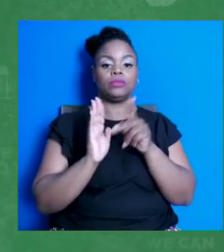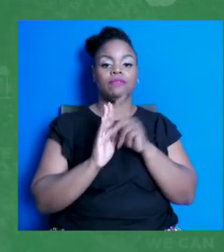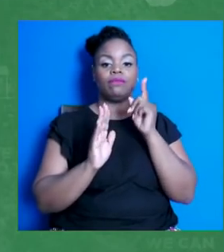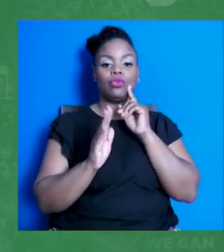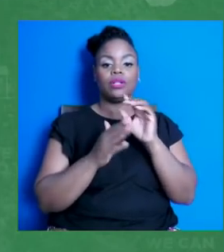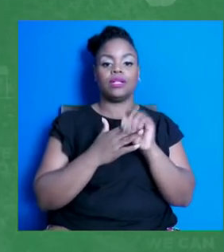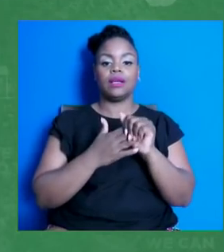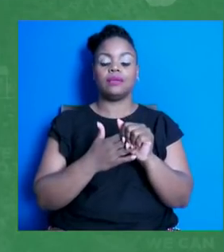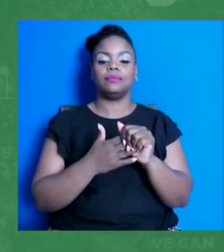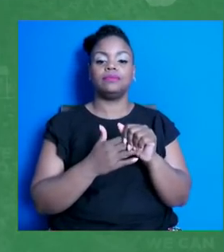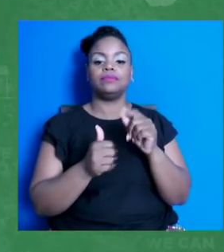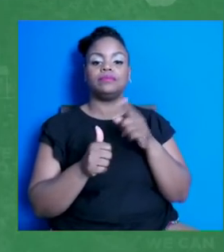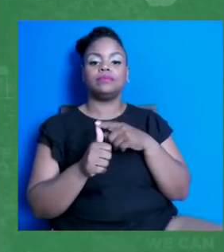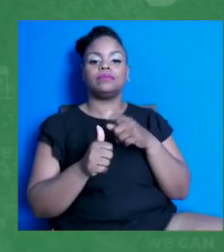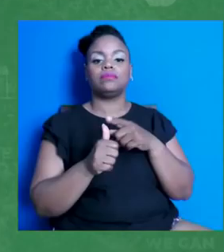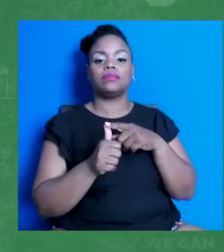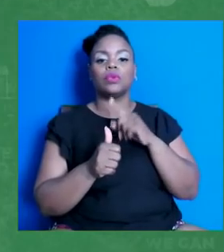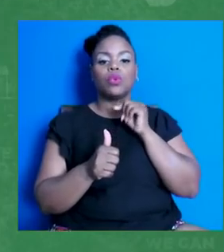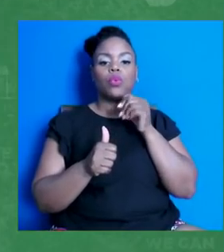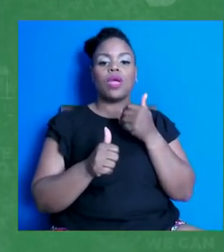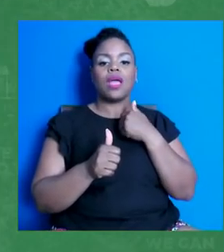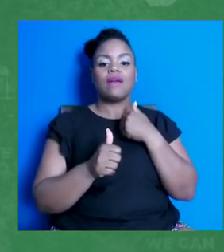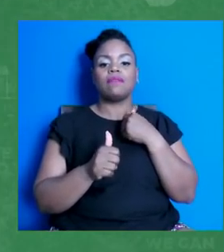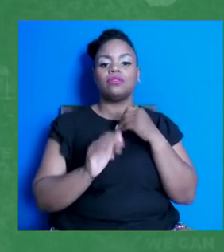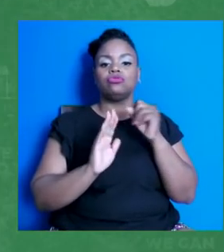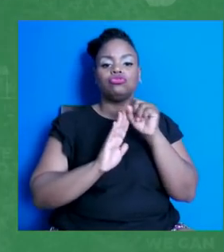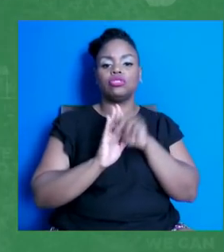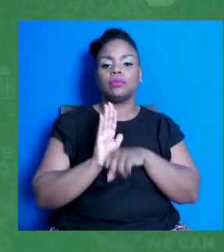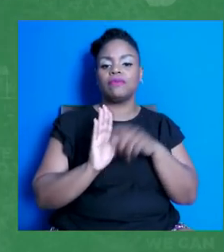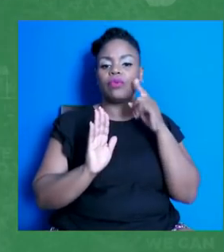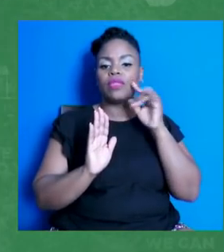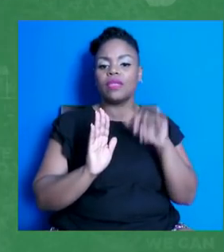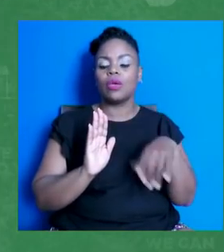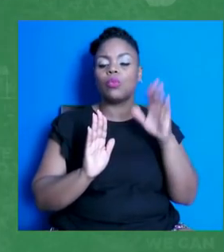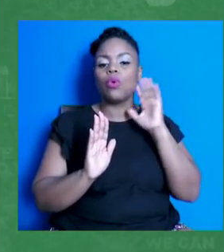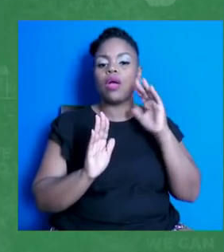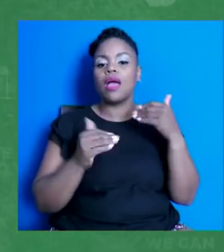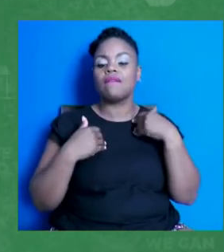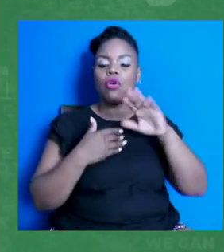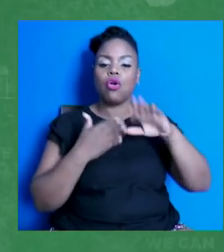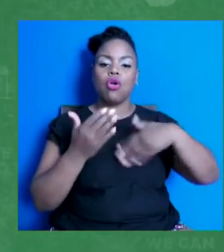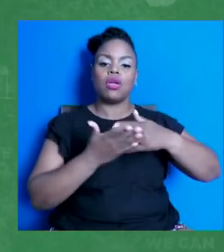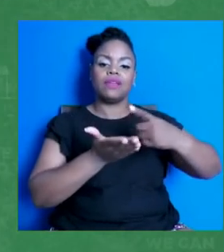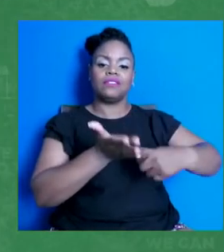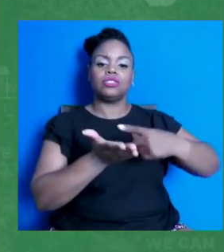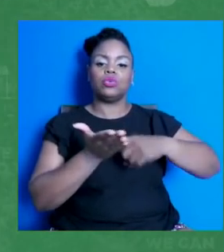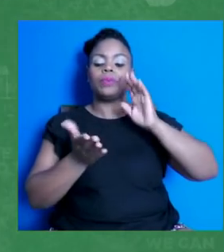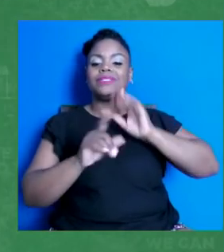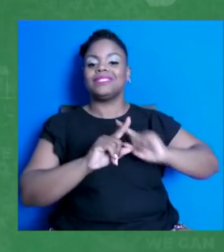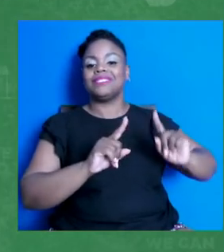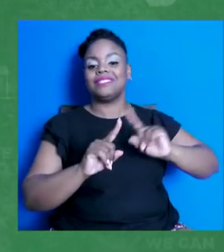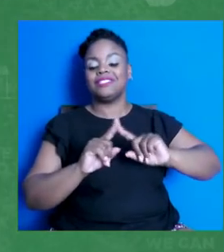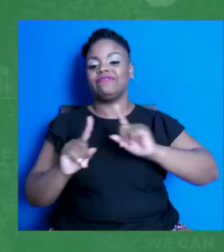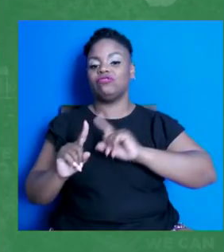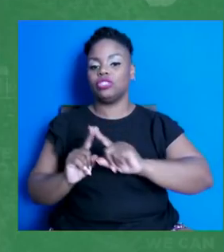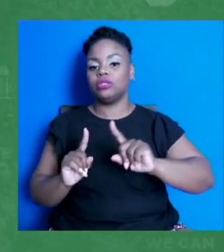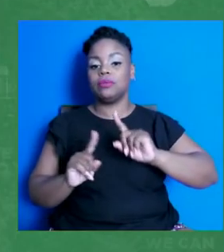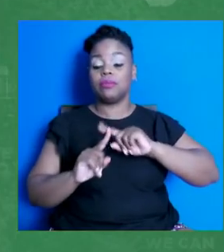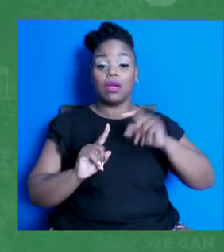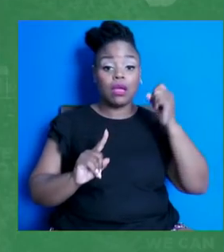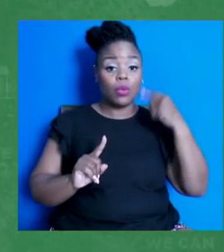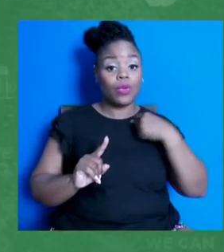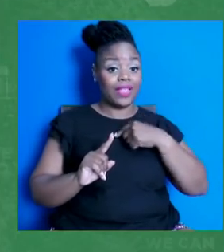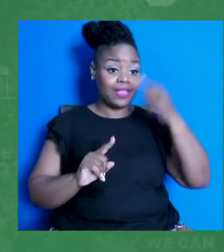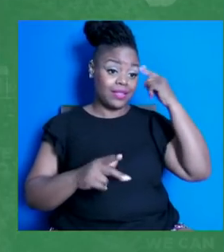script for these conversations because we know that every conversation will be a little bit different. But we do think that these three components are